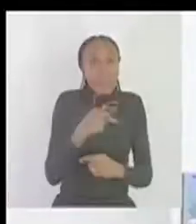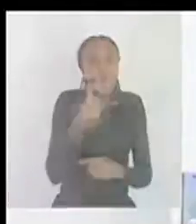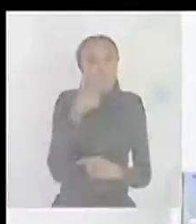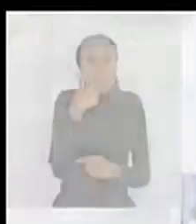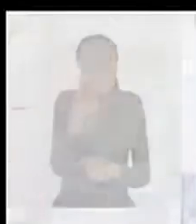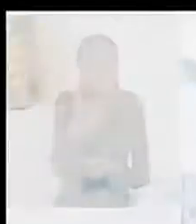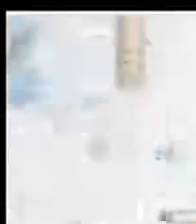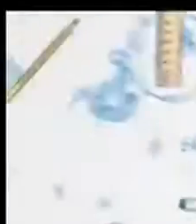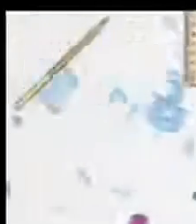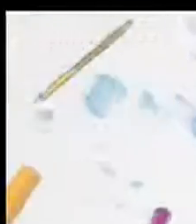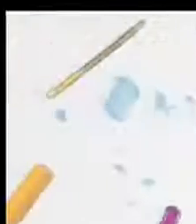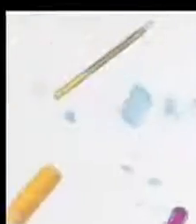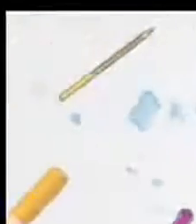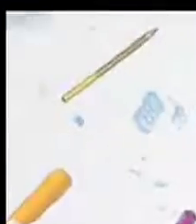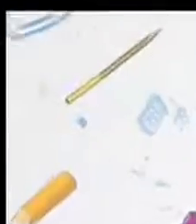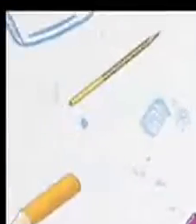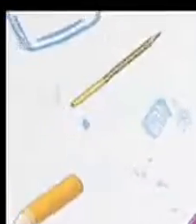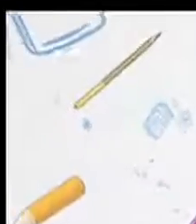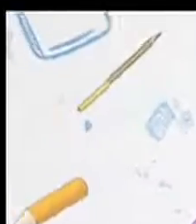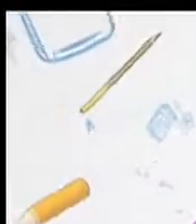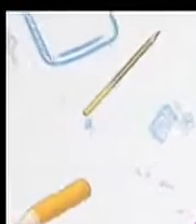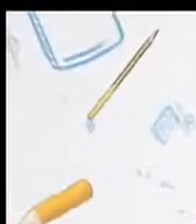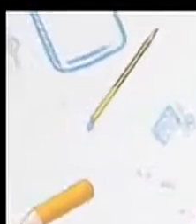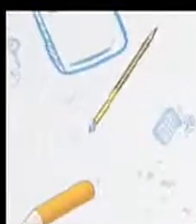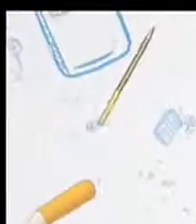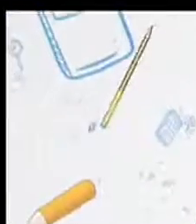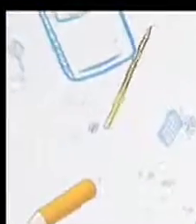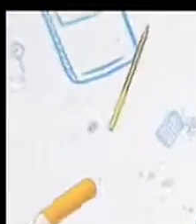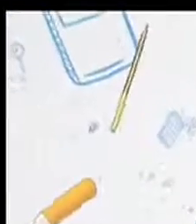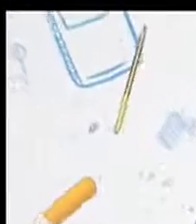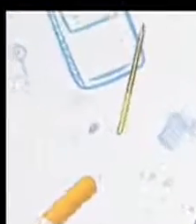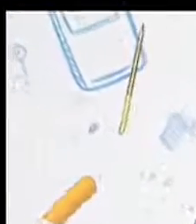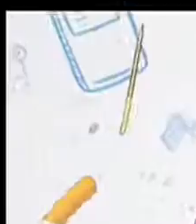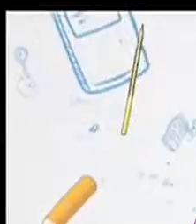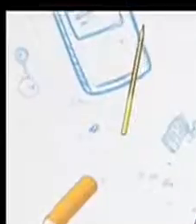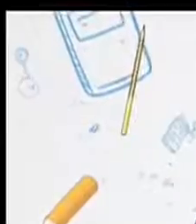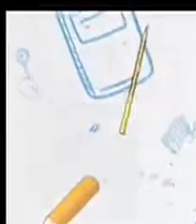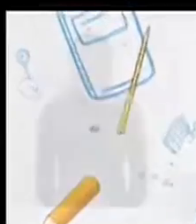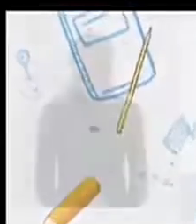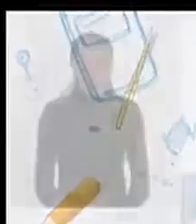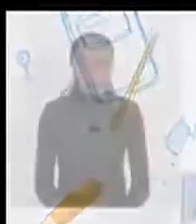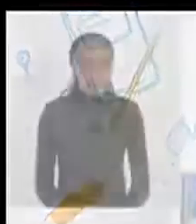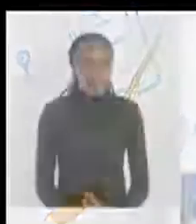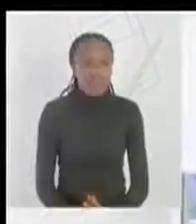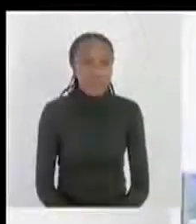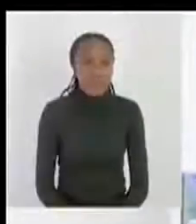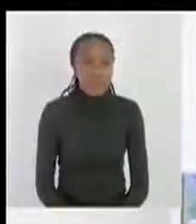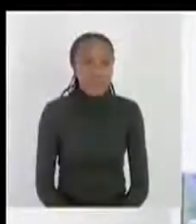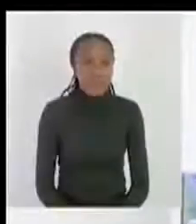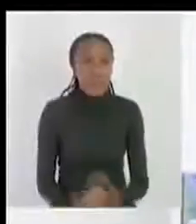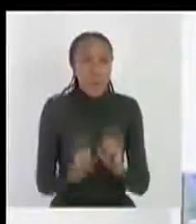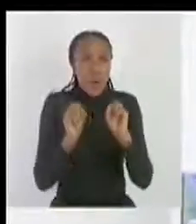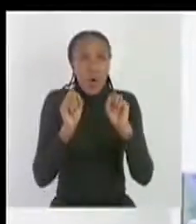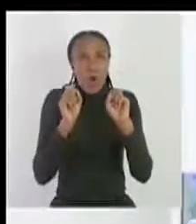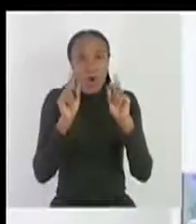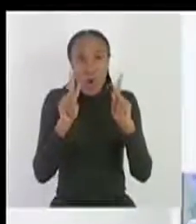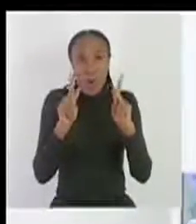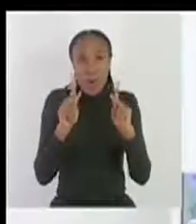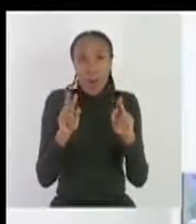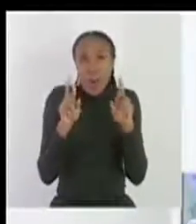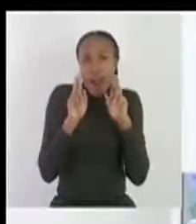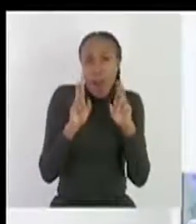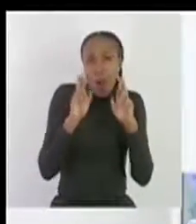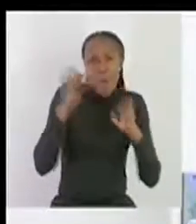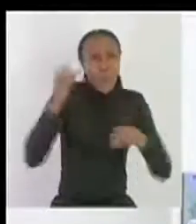i am hoping that you have